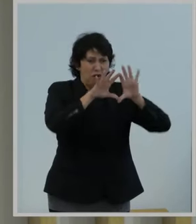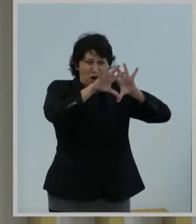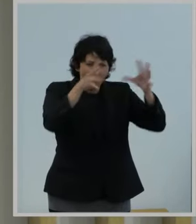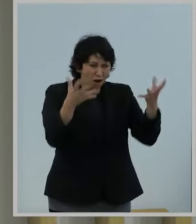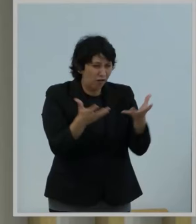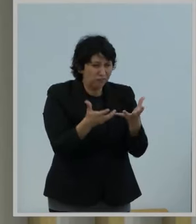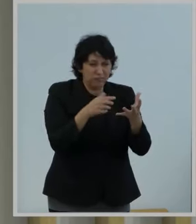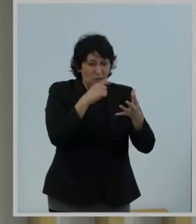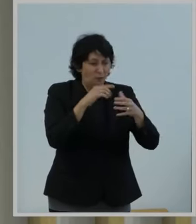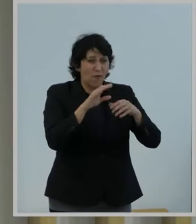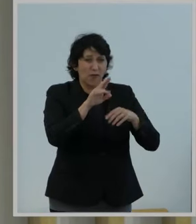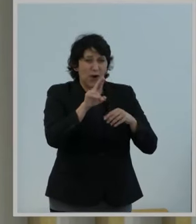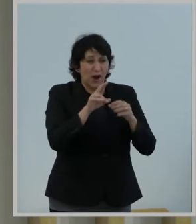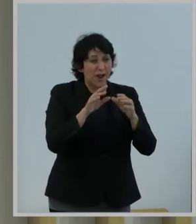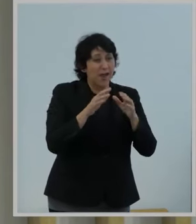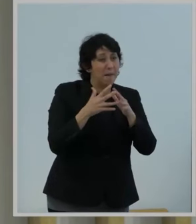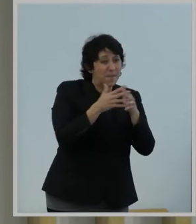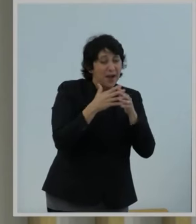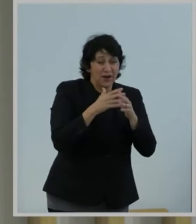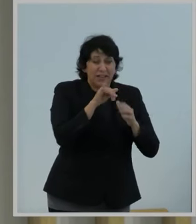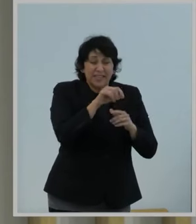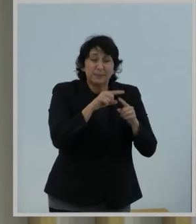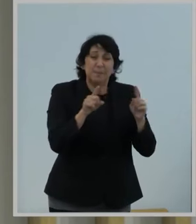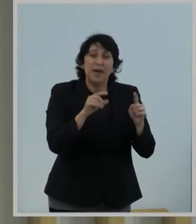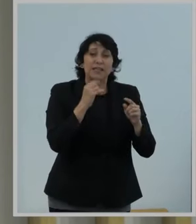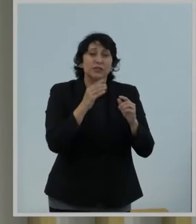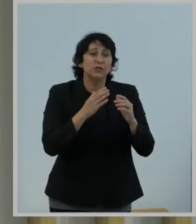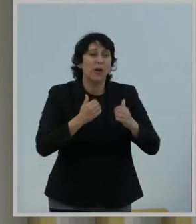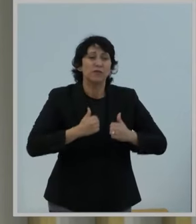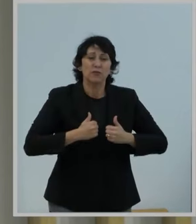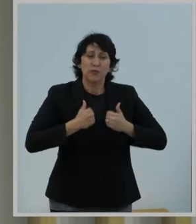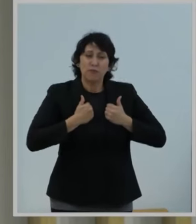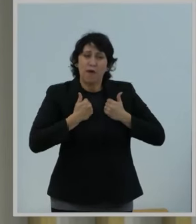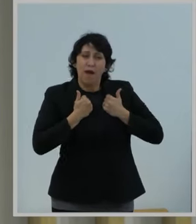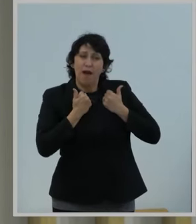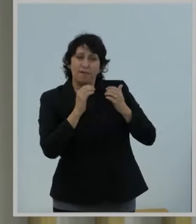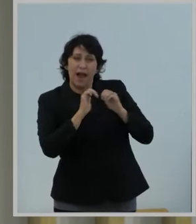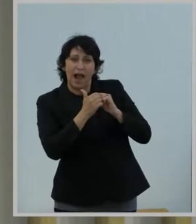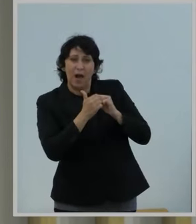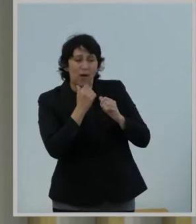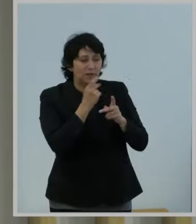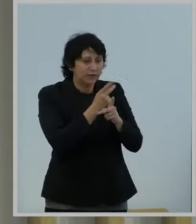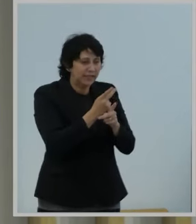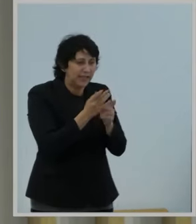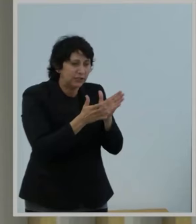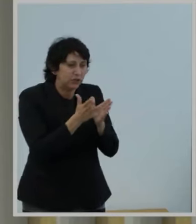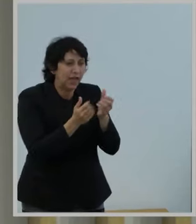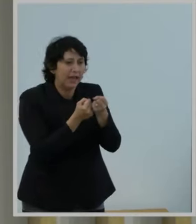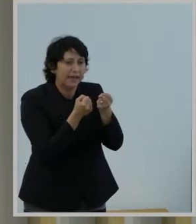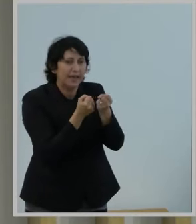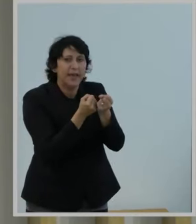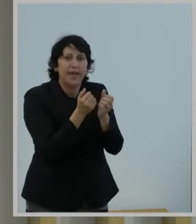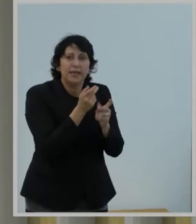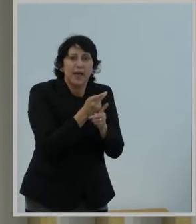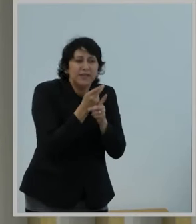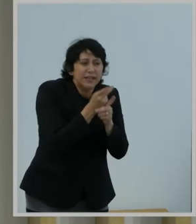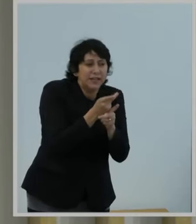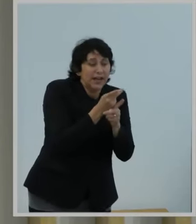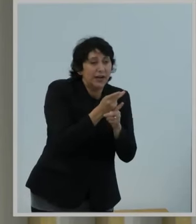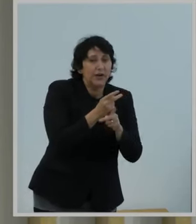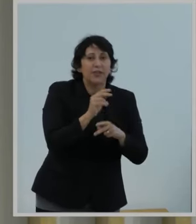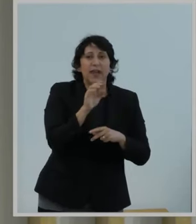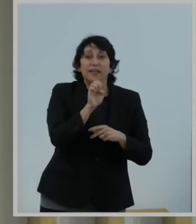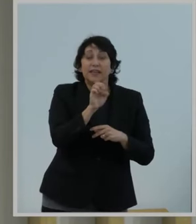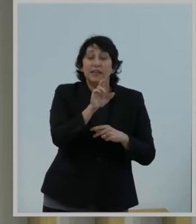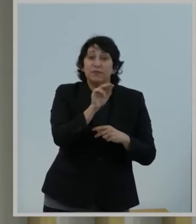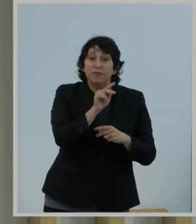But great programs do not thrive without continuous attention and care. We need to make sure E-rate meets the